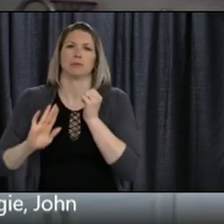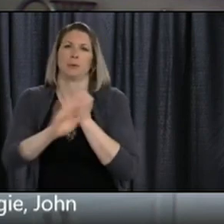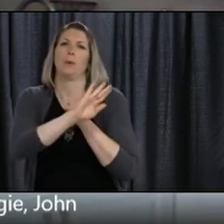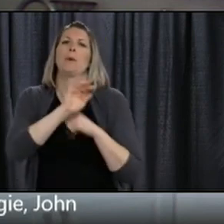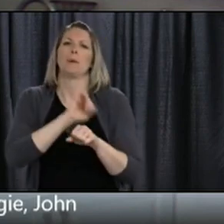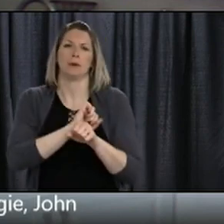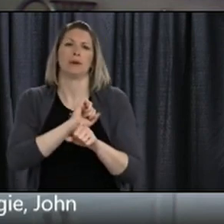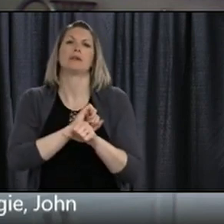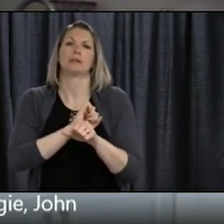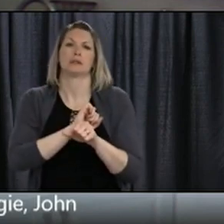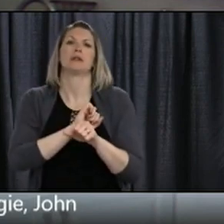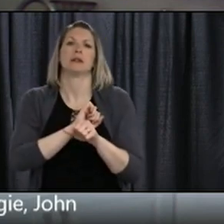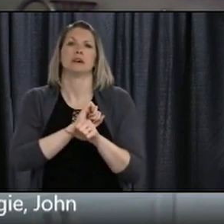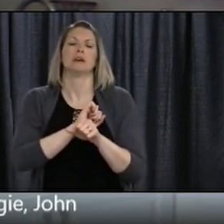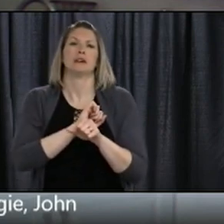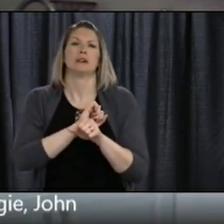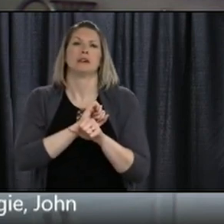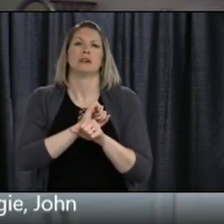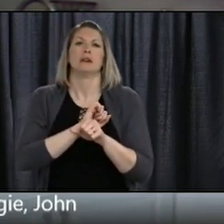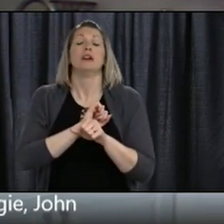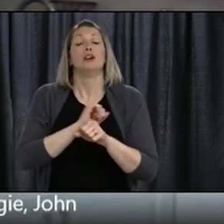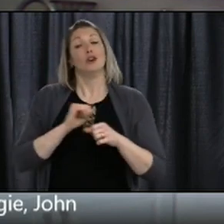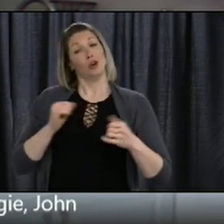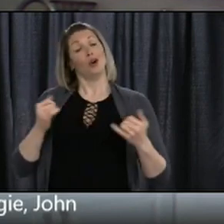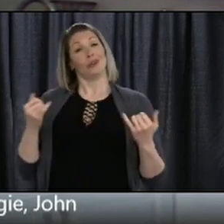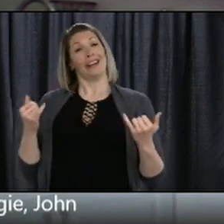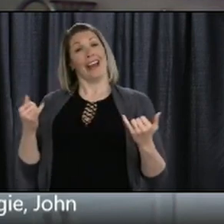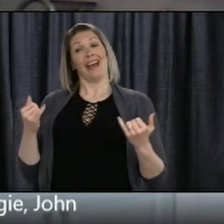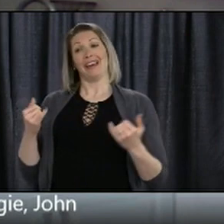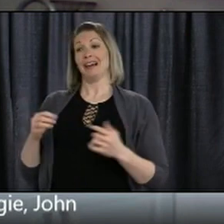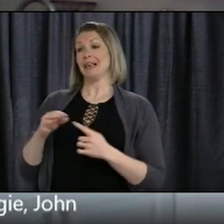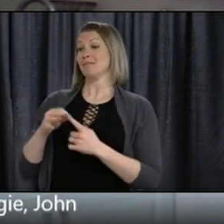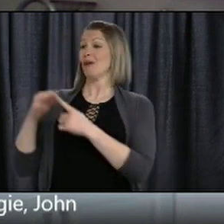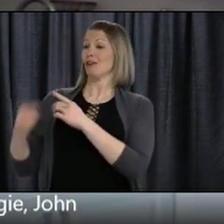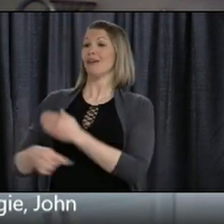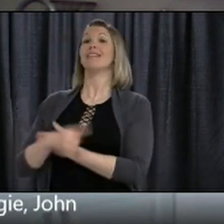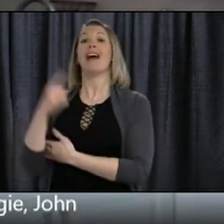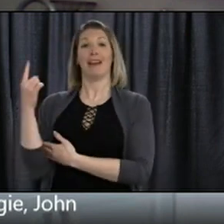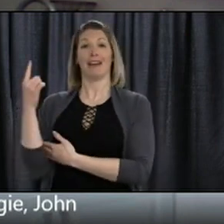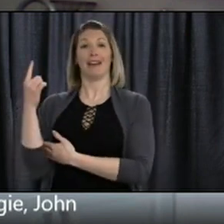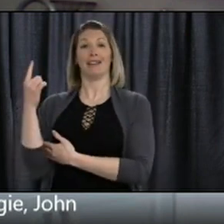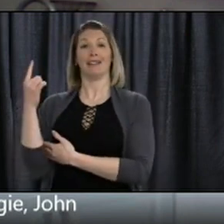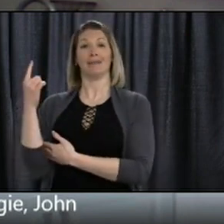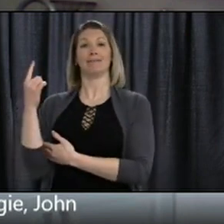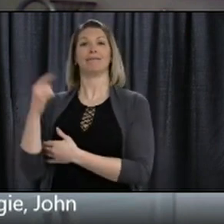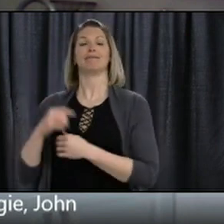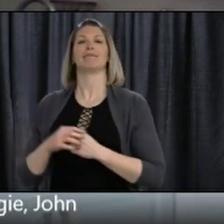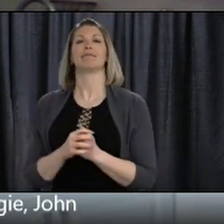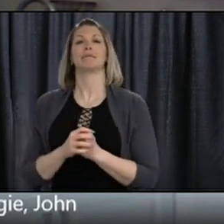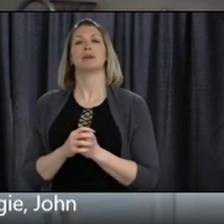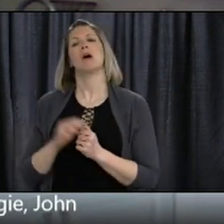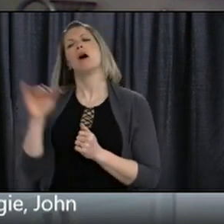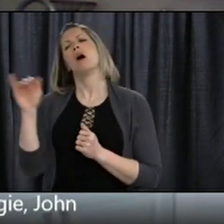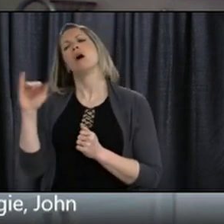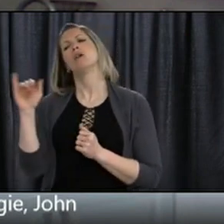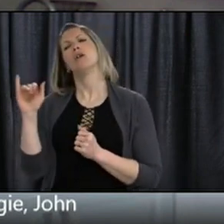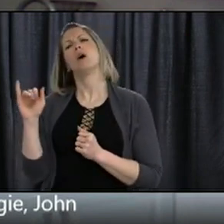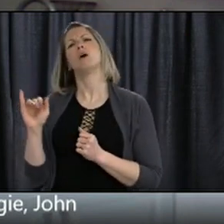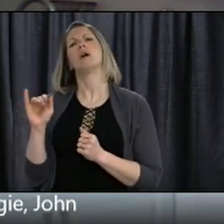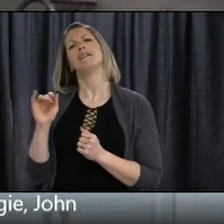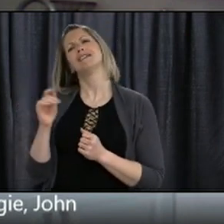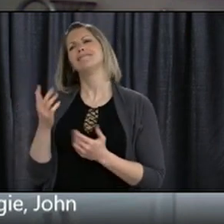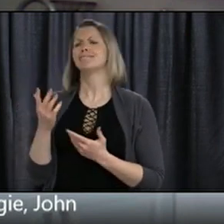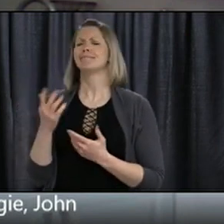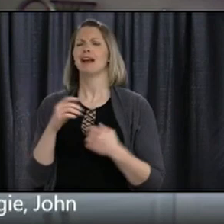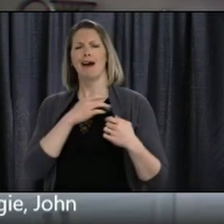It's also, with sadness, I'd have to mark the passing of possibly the founder of modern pediatric critical